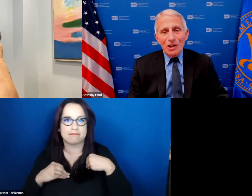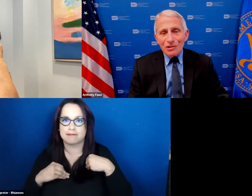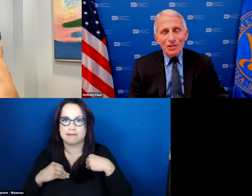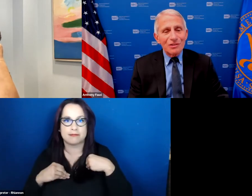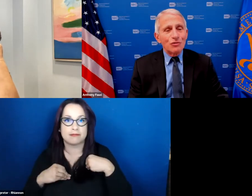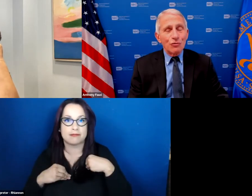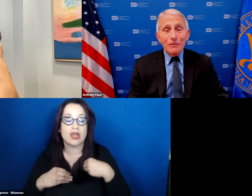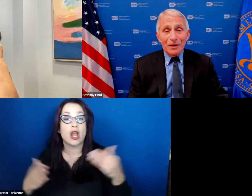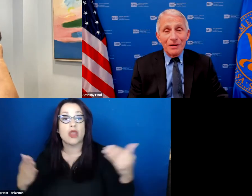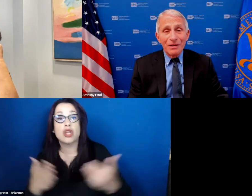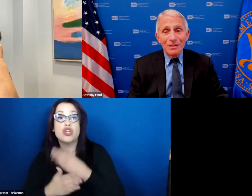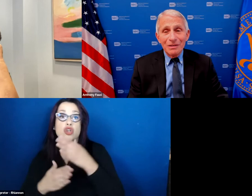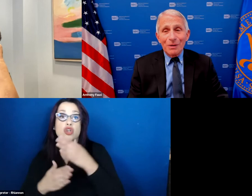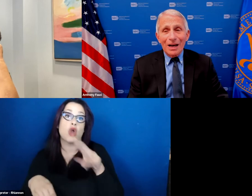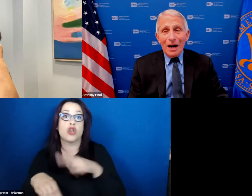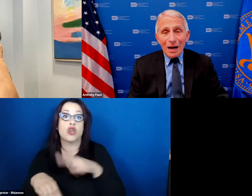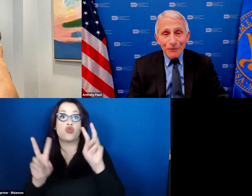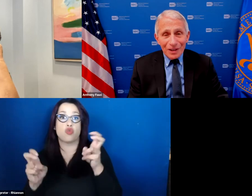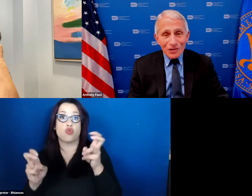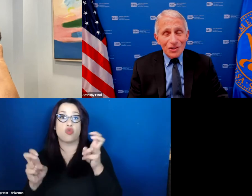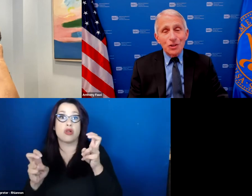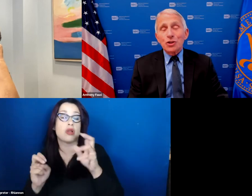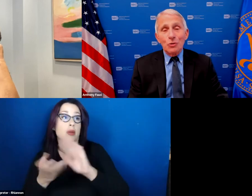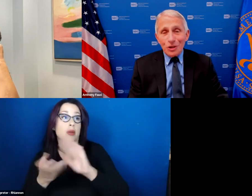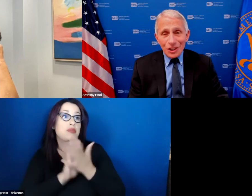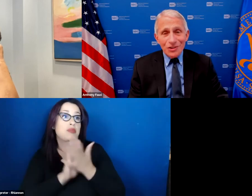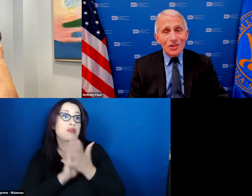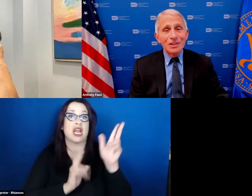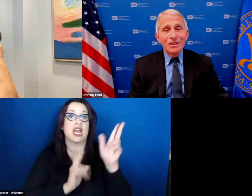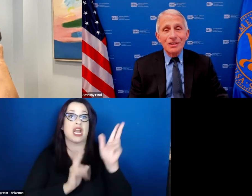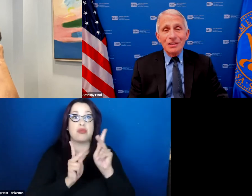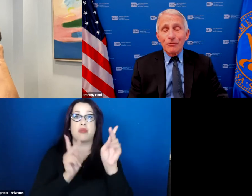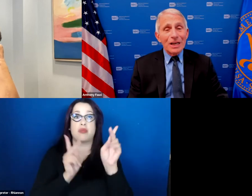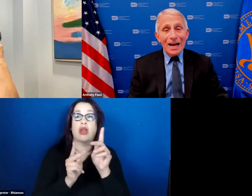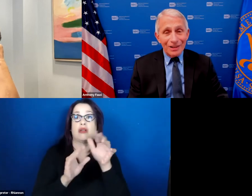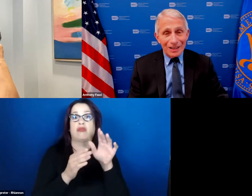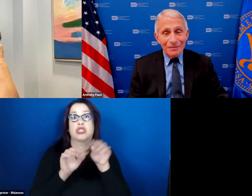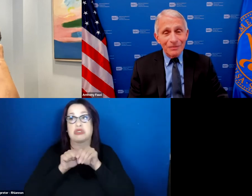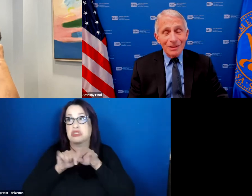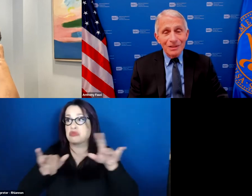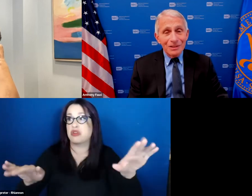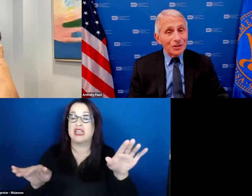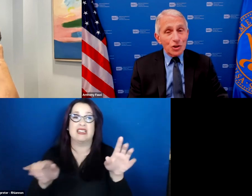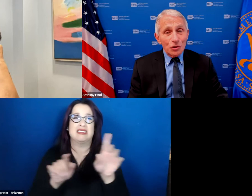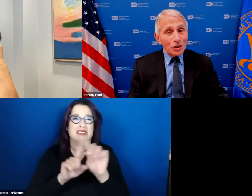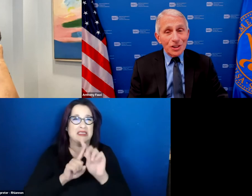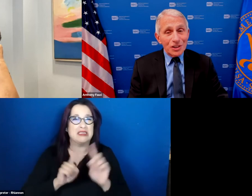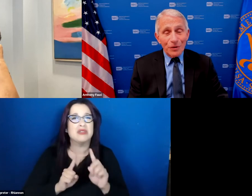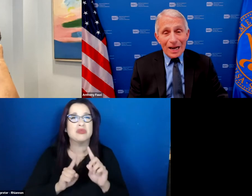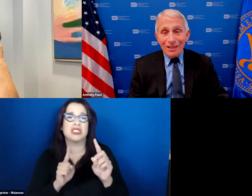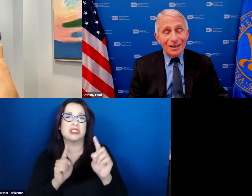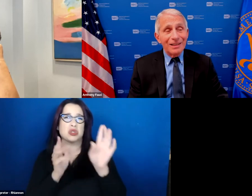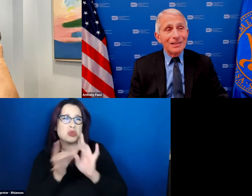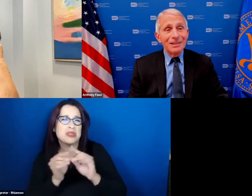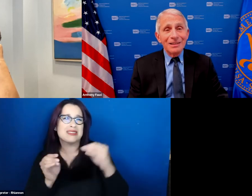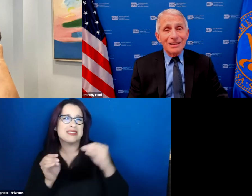be just driven by obvious distortions of reality the distortions of